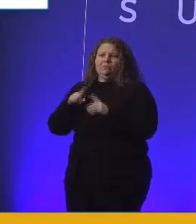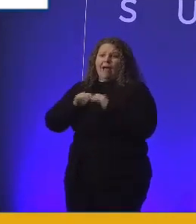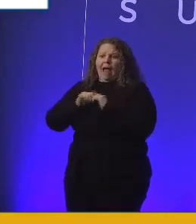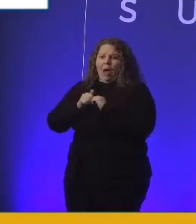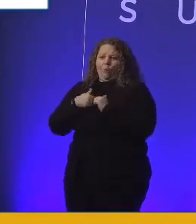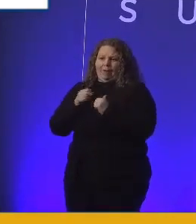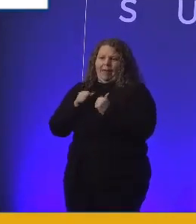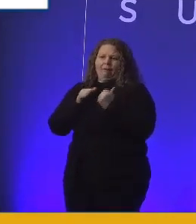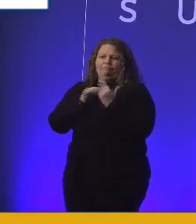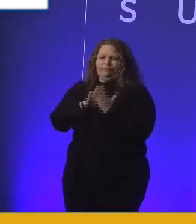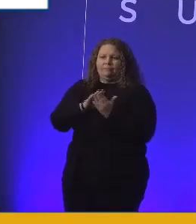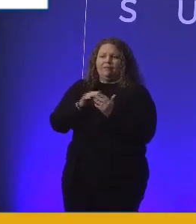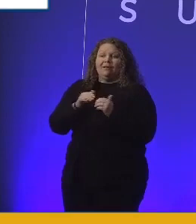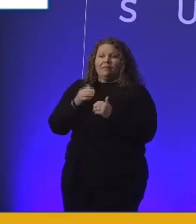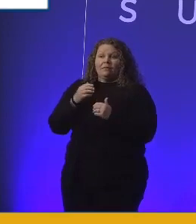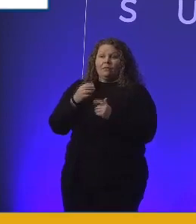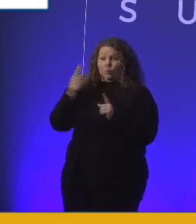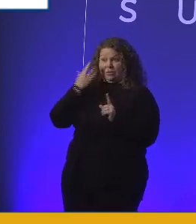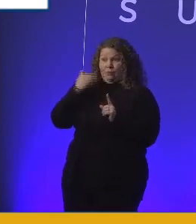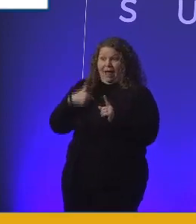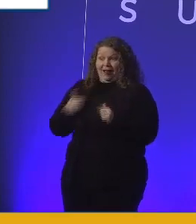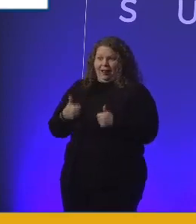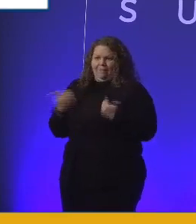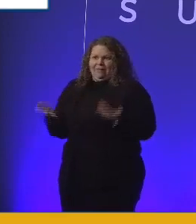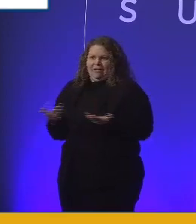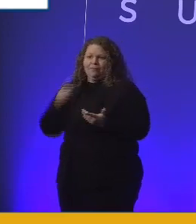I love living here. It's gorgeous.